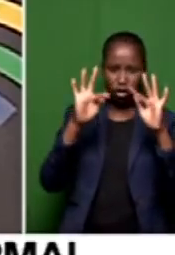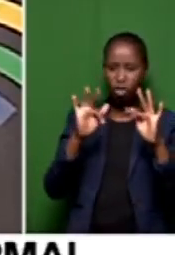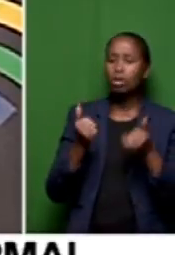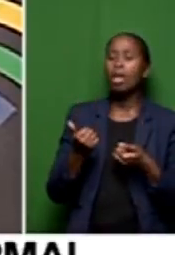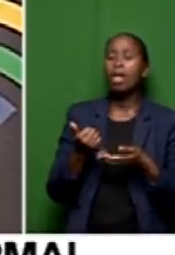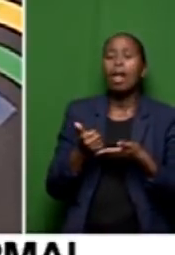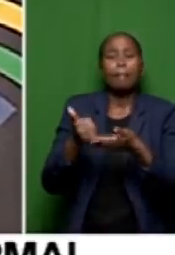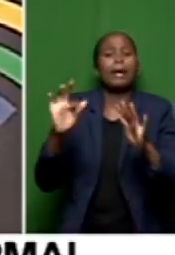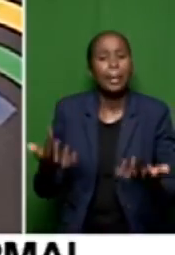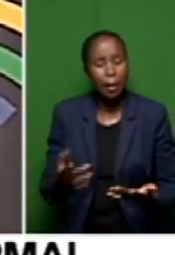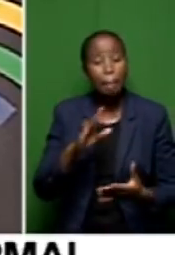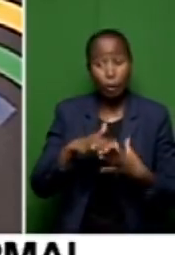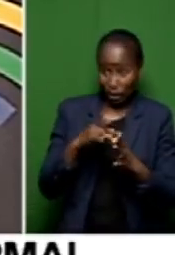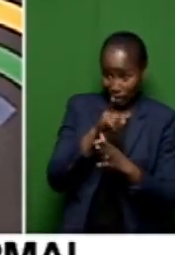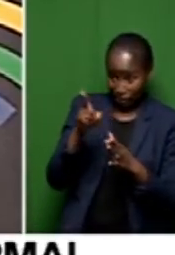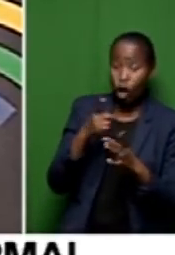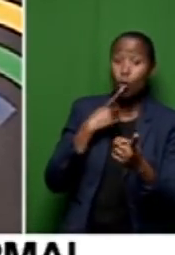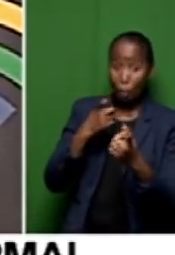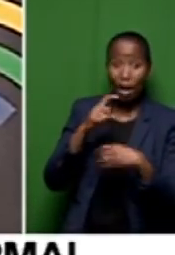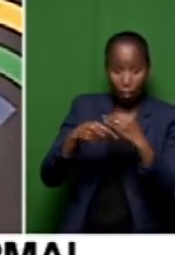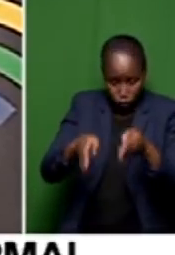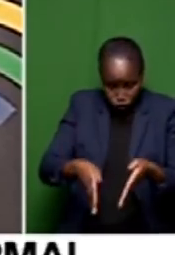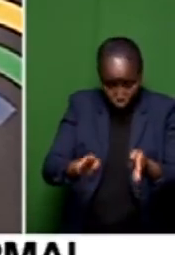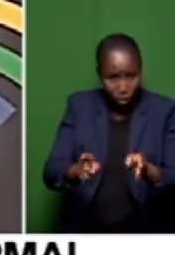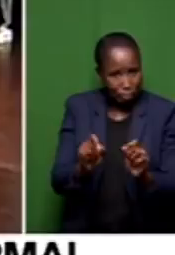about the state of the roads. Let's start with that.